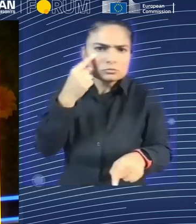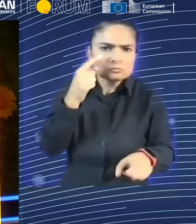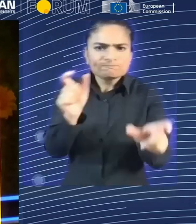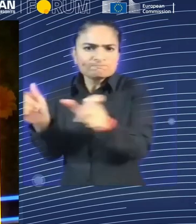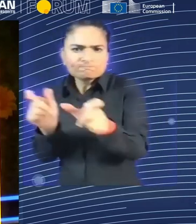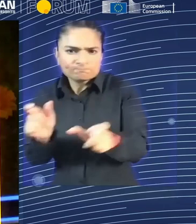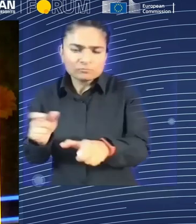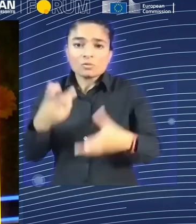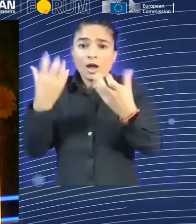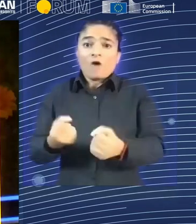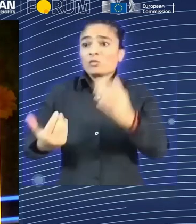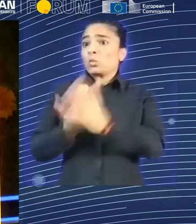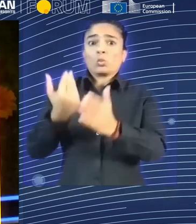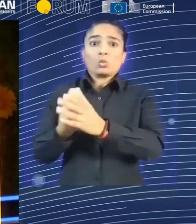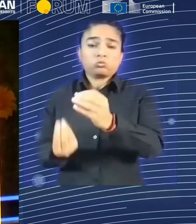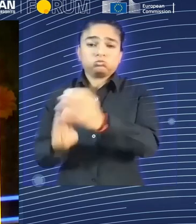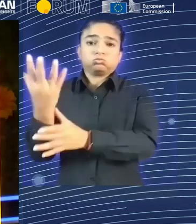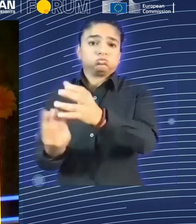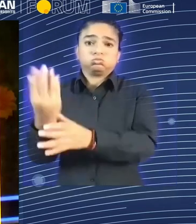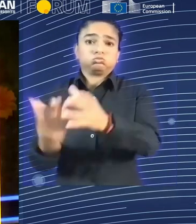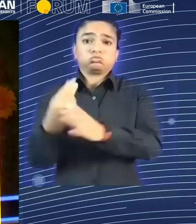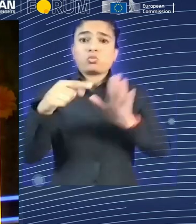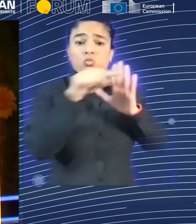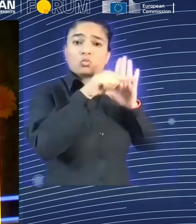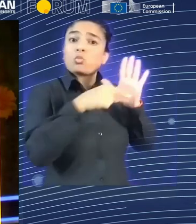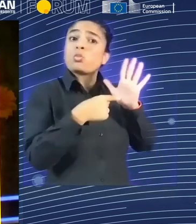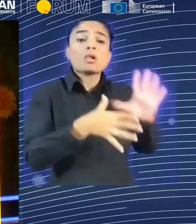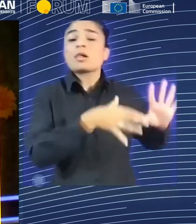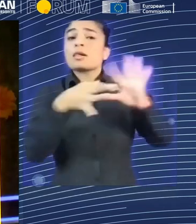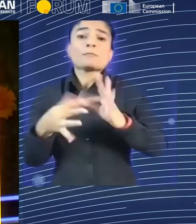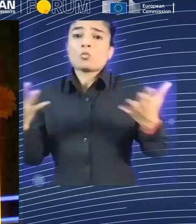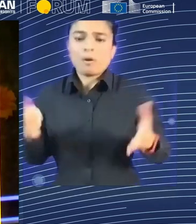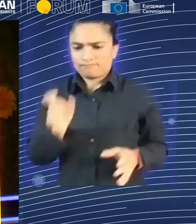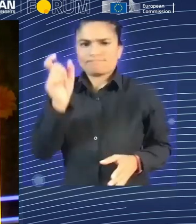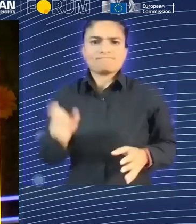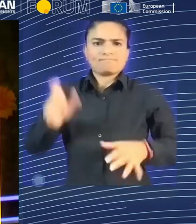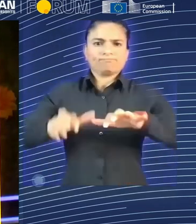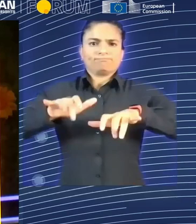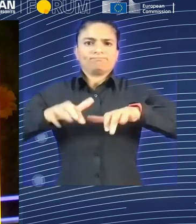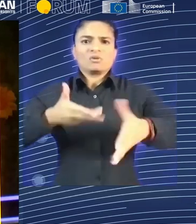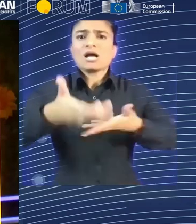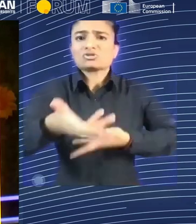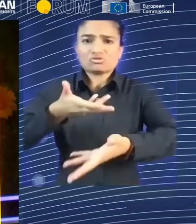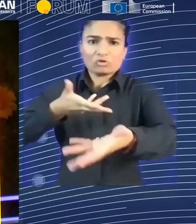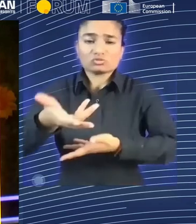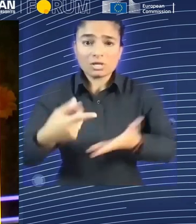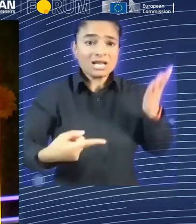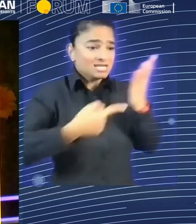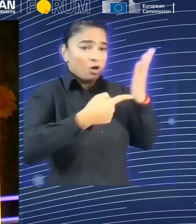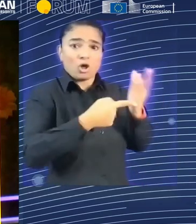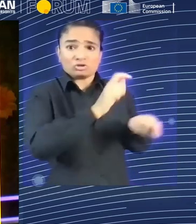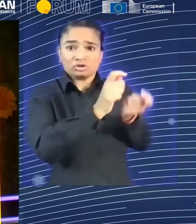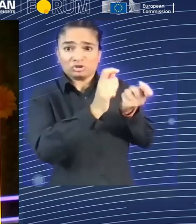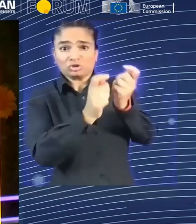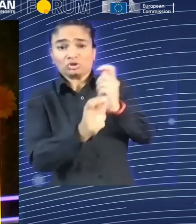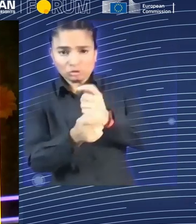are changing the way human and machine communicate, right? Because we can speak in natural languages versus, you know, kind